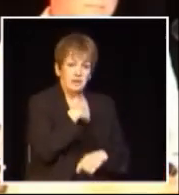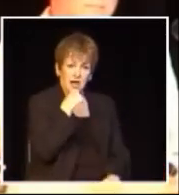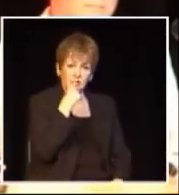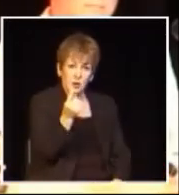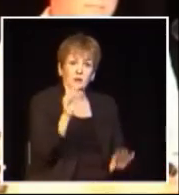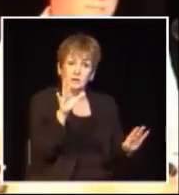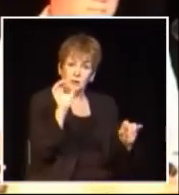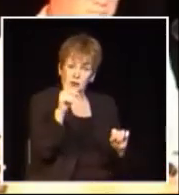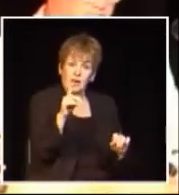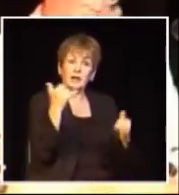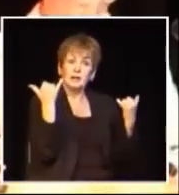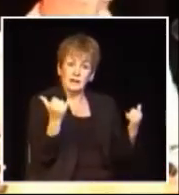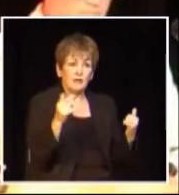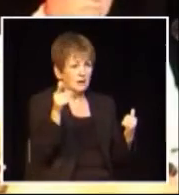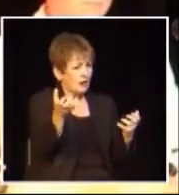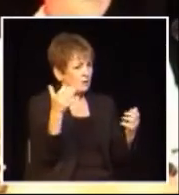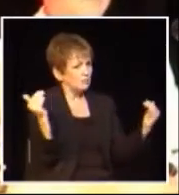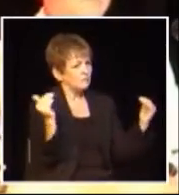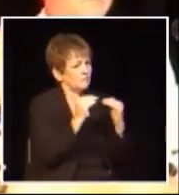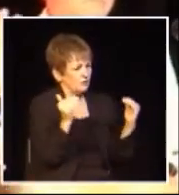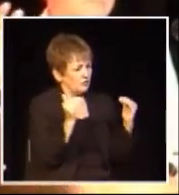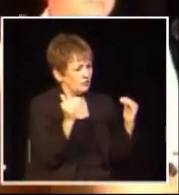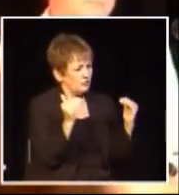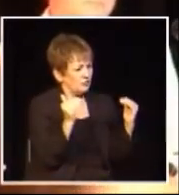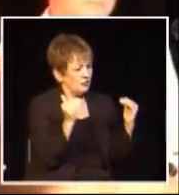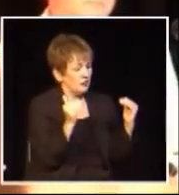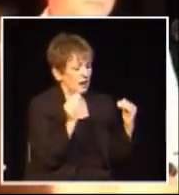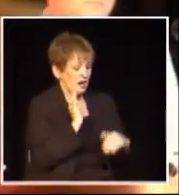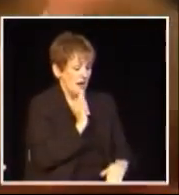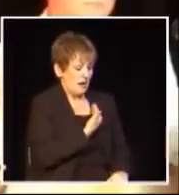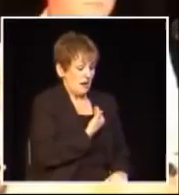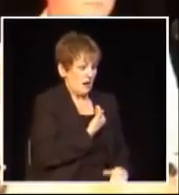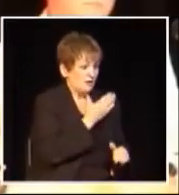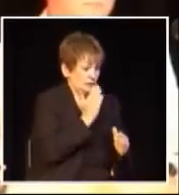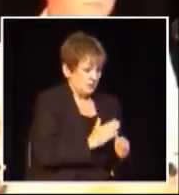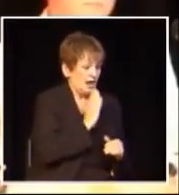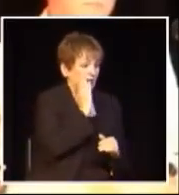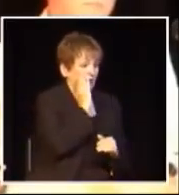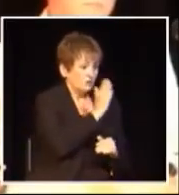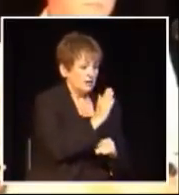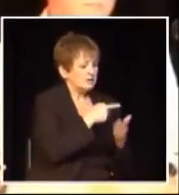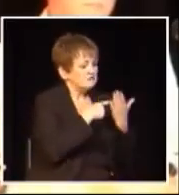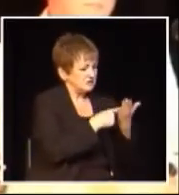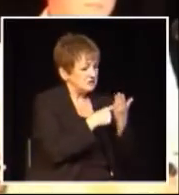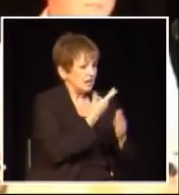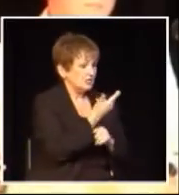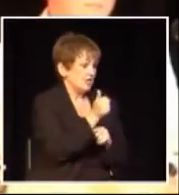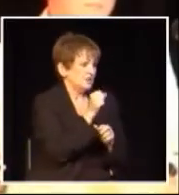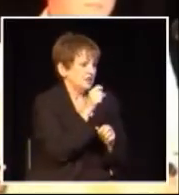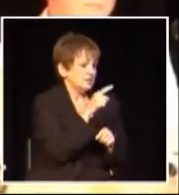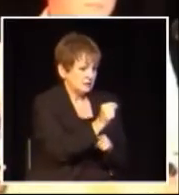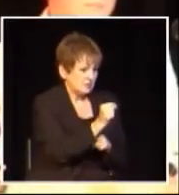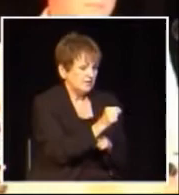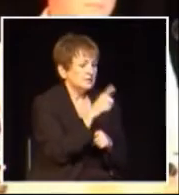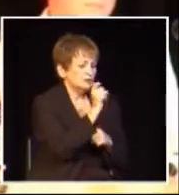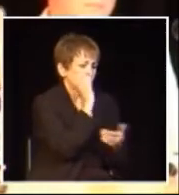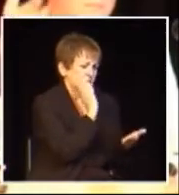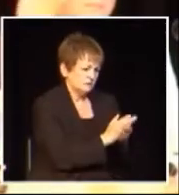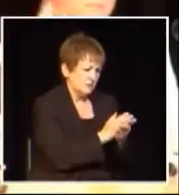provide you a level playing field and we're going to have each side have its say we fight HT